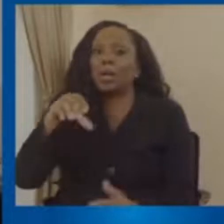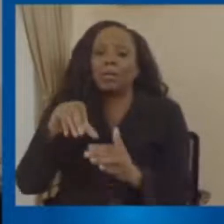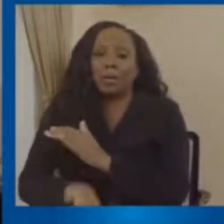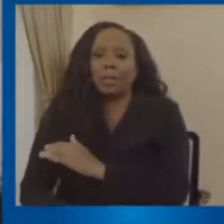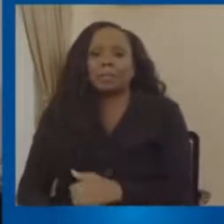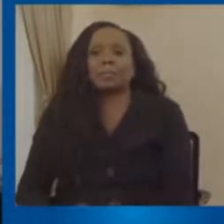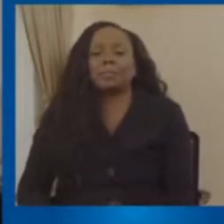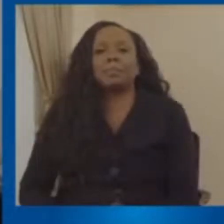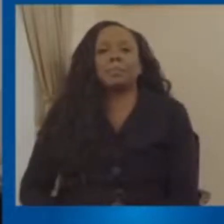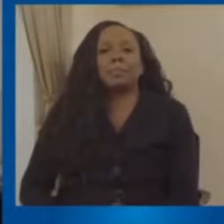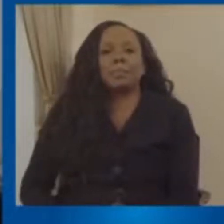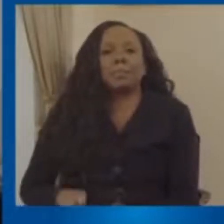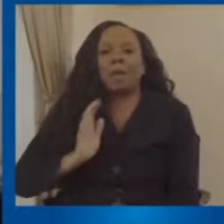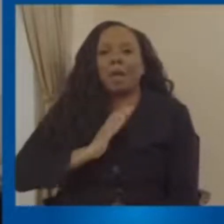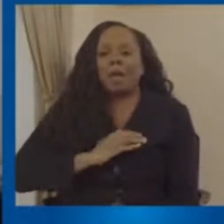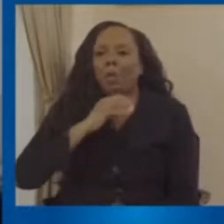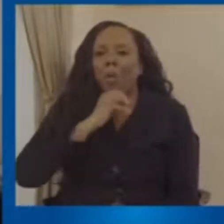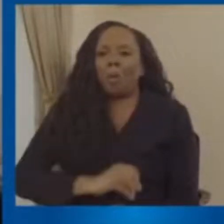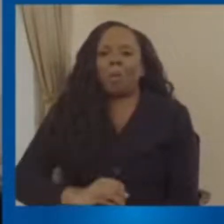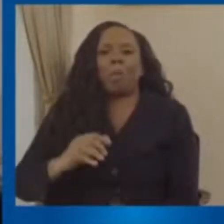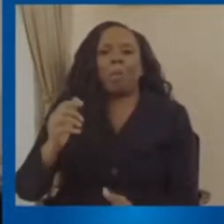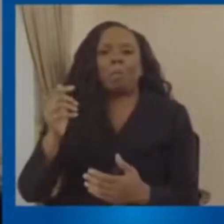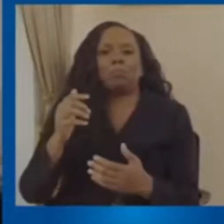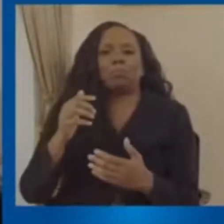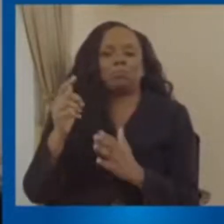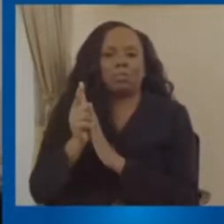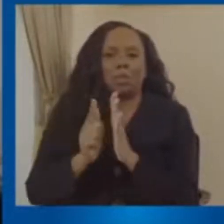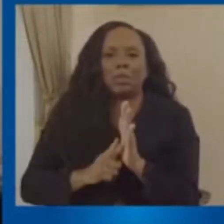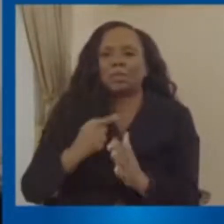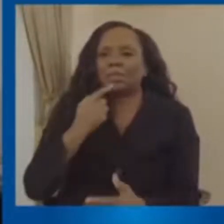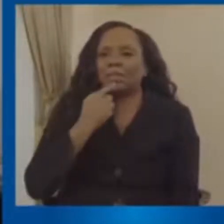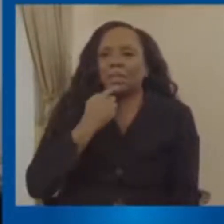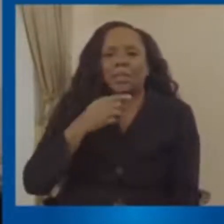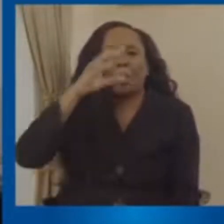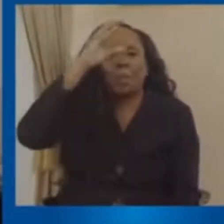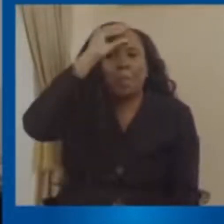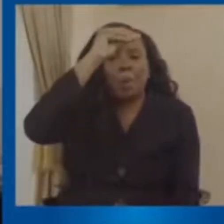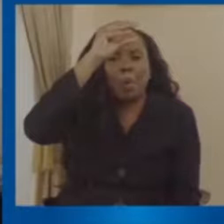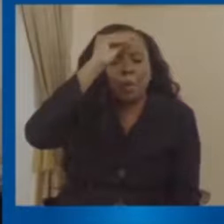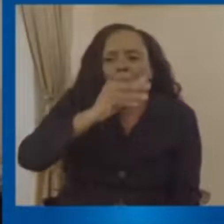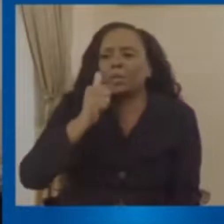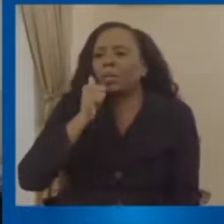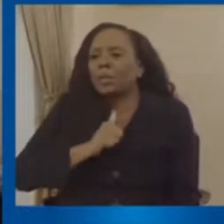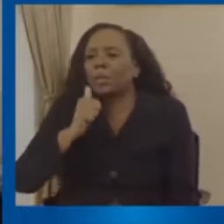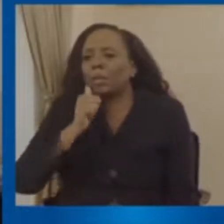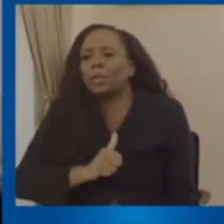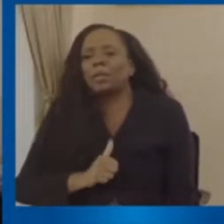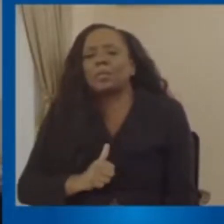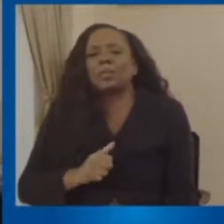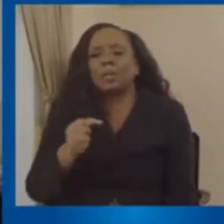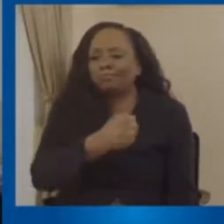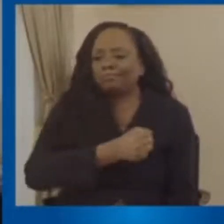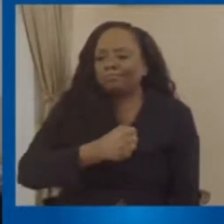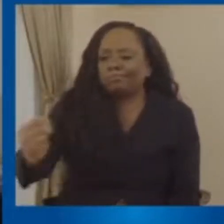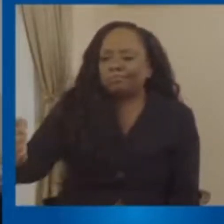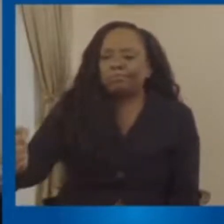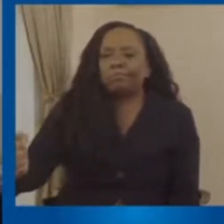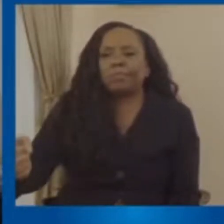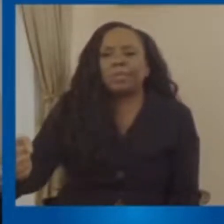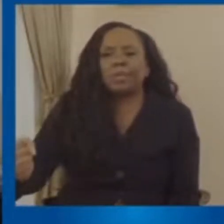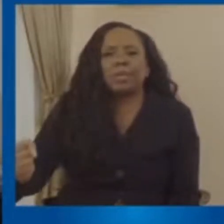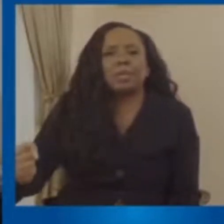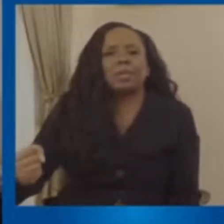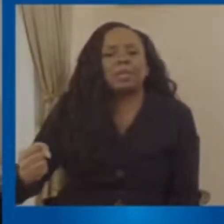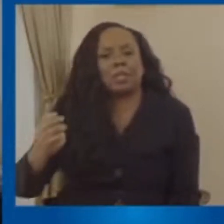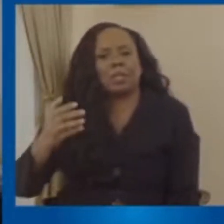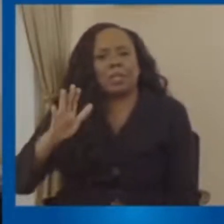females in our government industrial schools were there because of these kind of refractory wandering kind of issues.